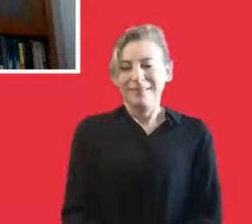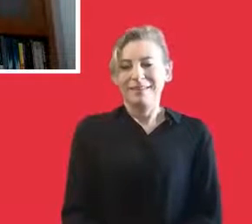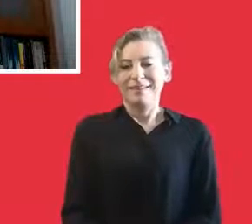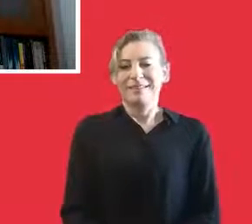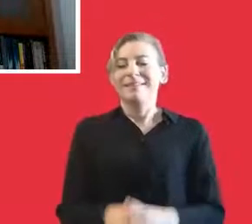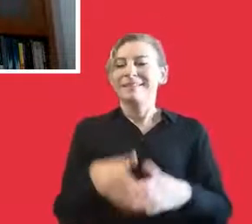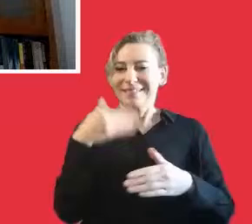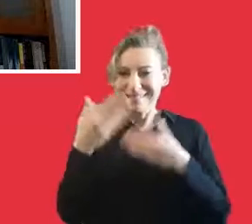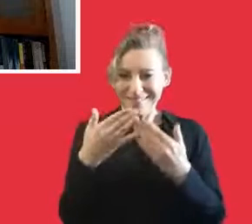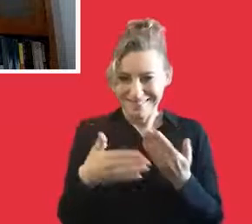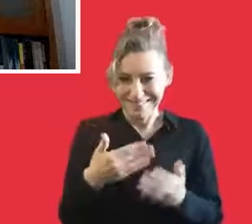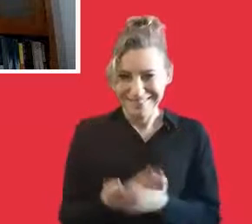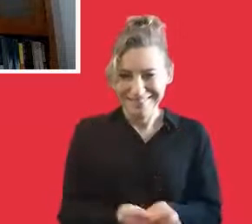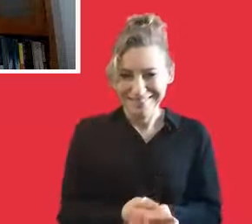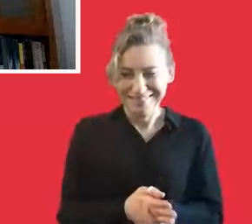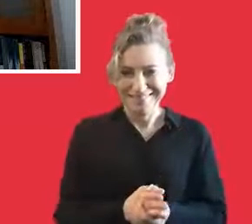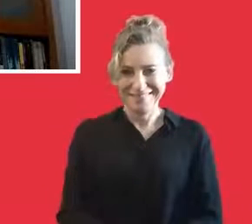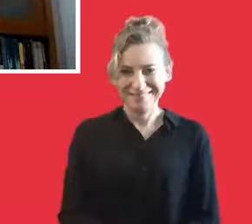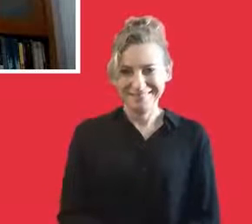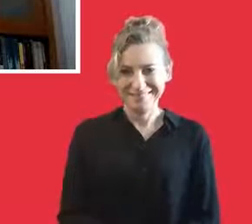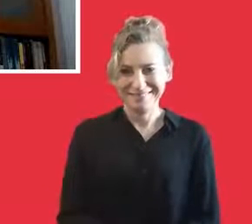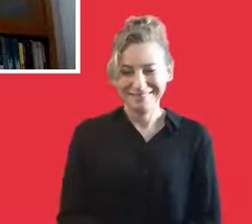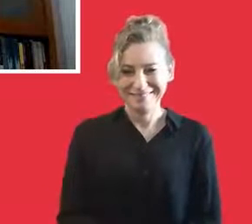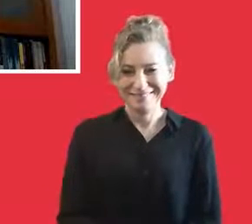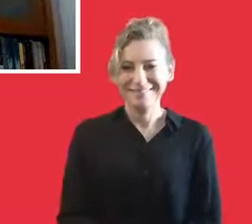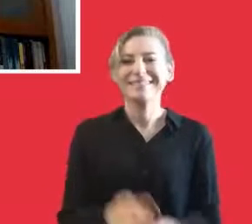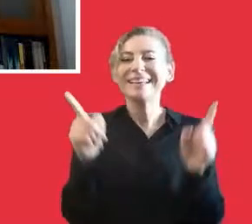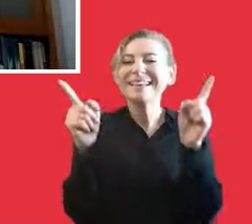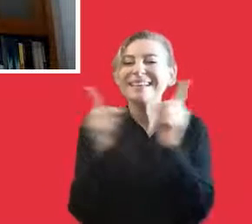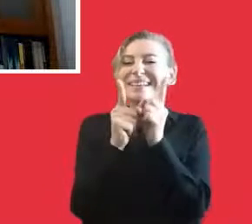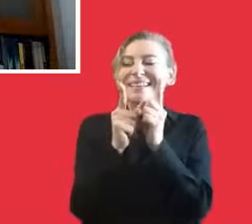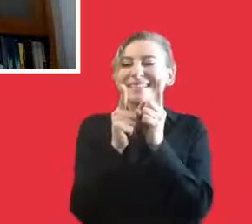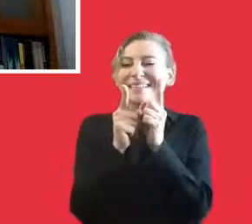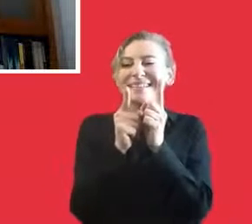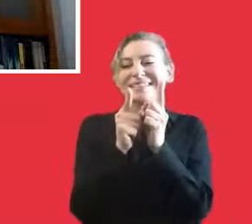And some of the things you couldn't hear me, especially the last part of it.